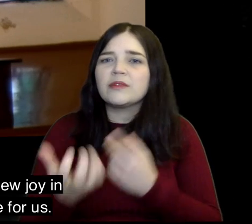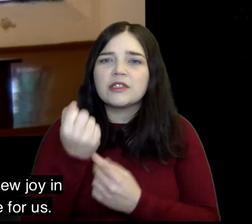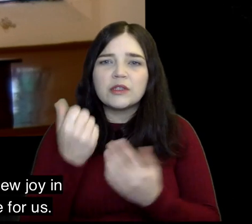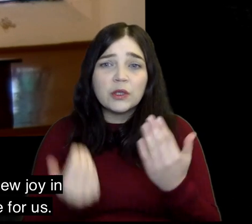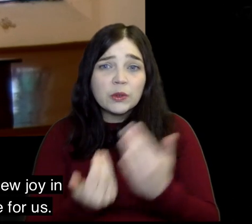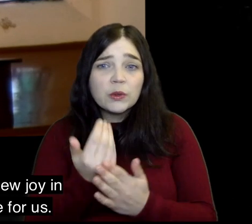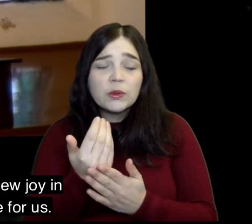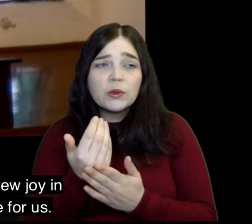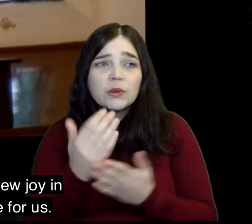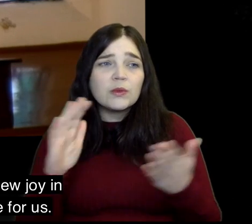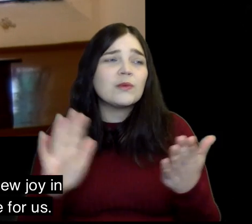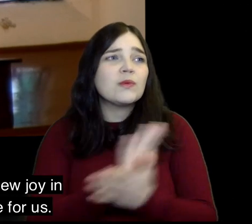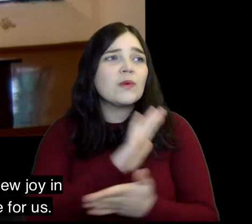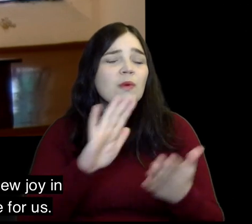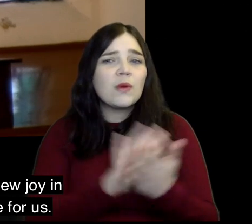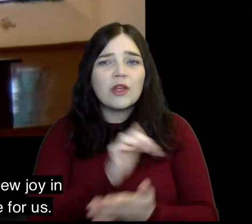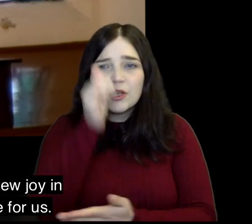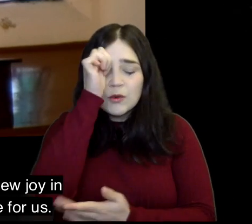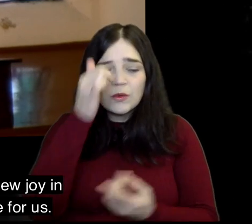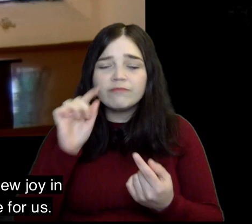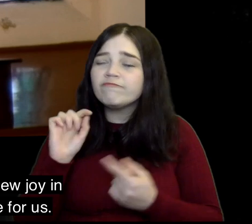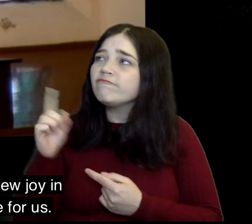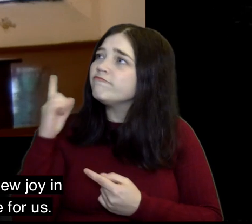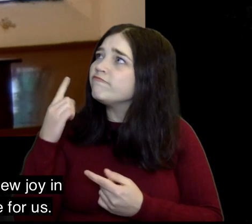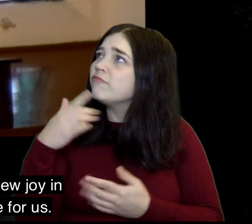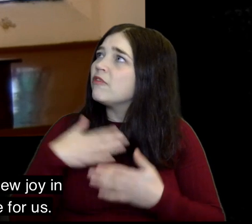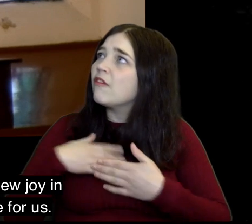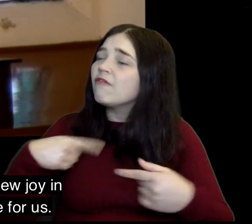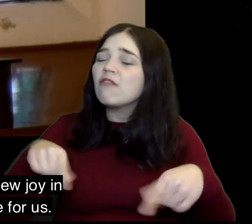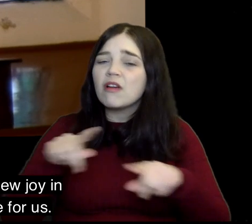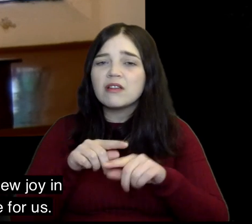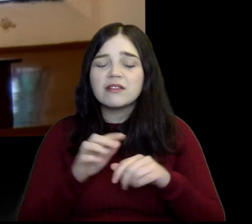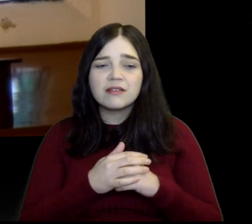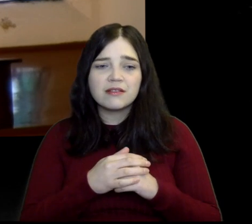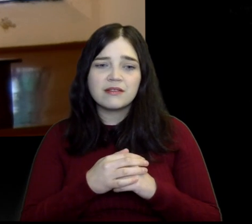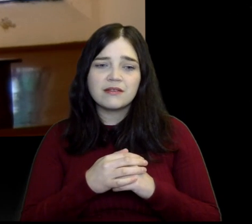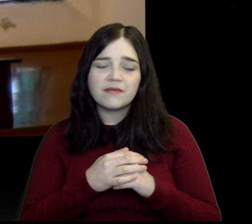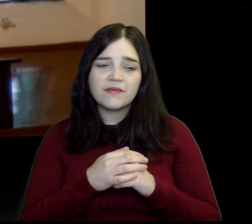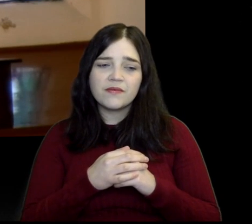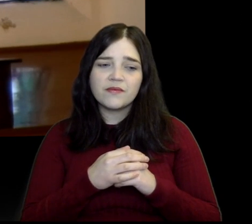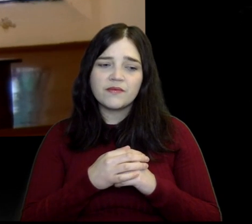we seek today a new joy in knowing your love for us